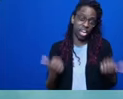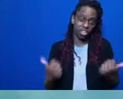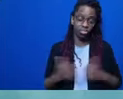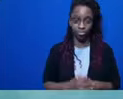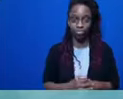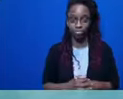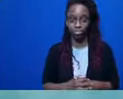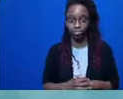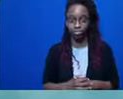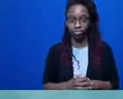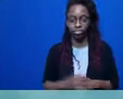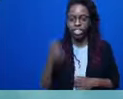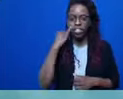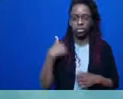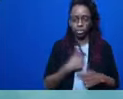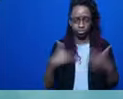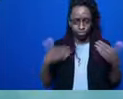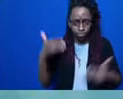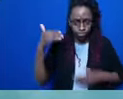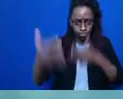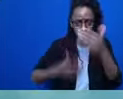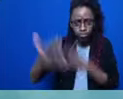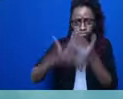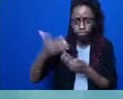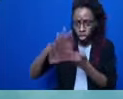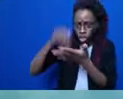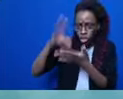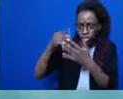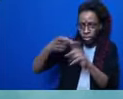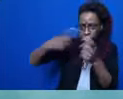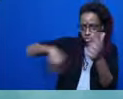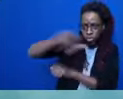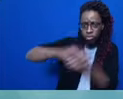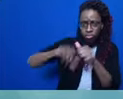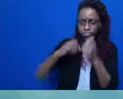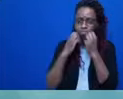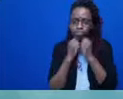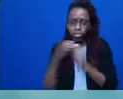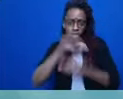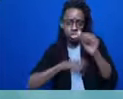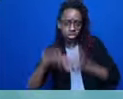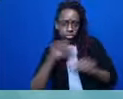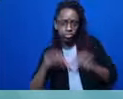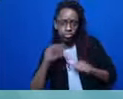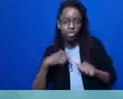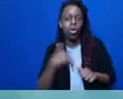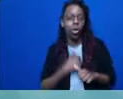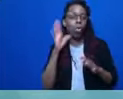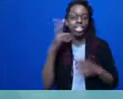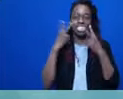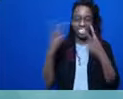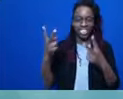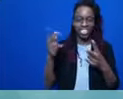care about each other, we seek, then we'll be able to seek to forge stronger bonds and to create a community